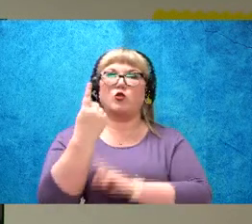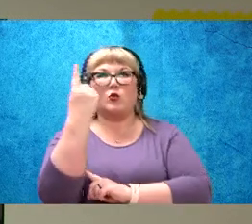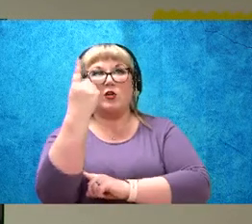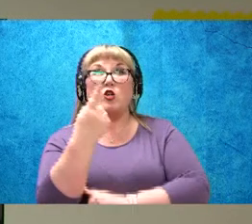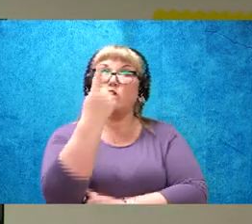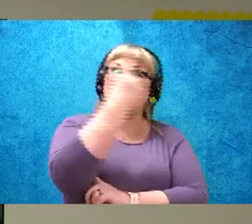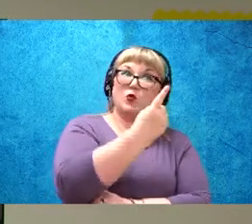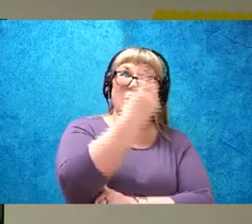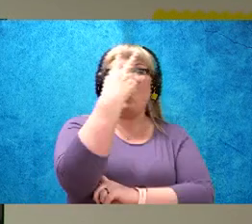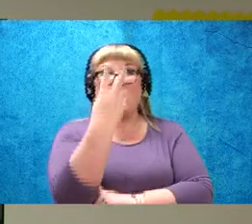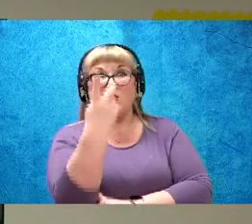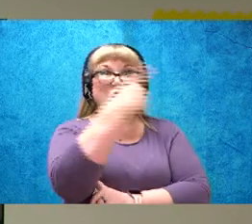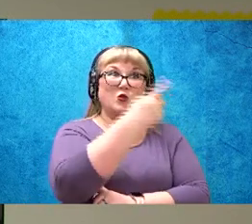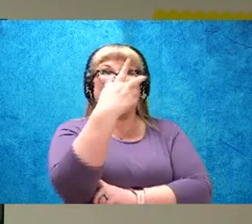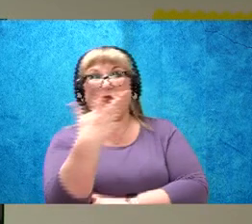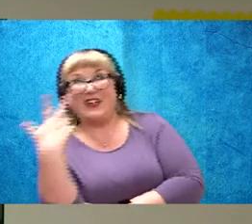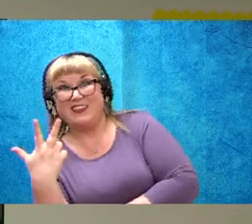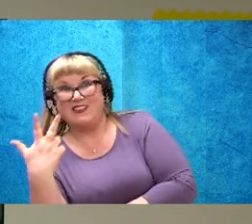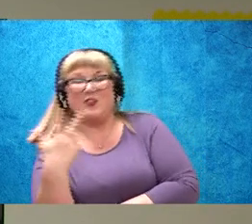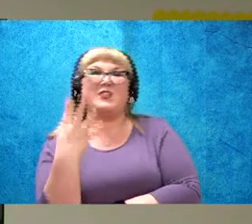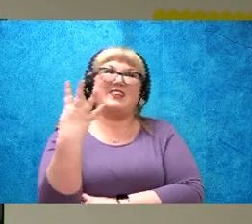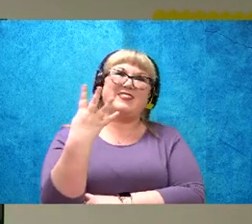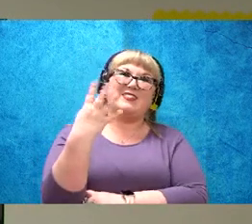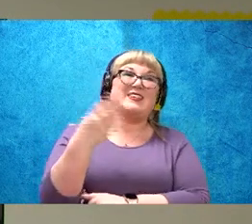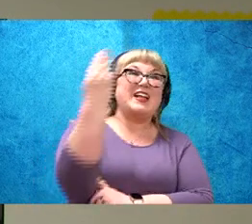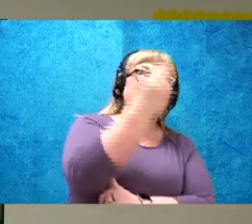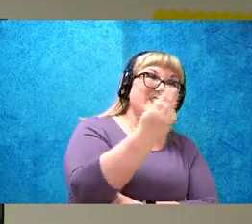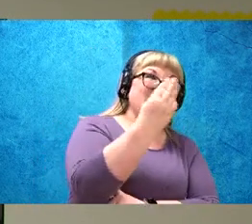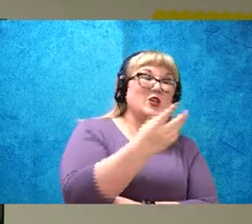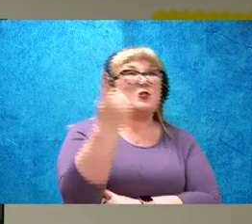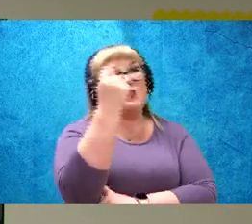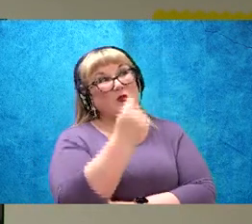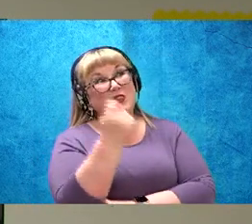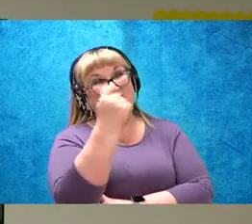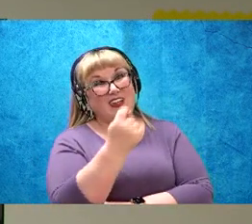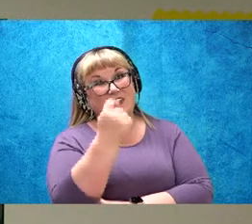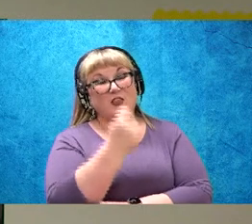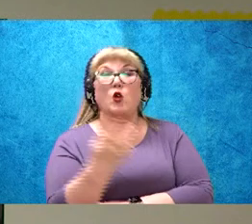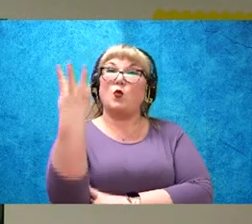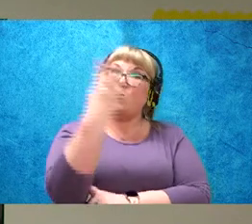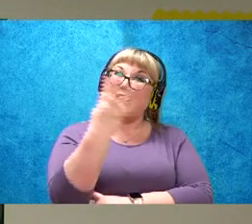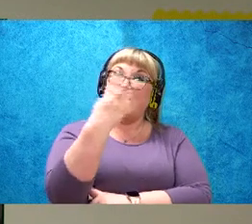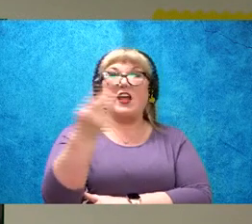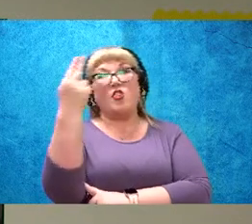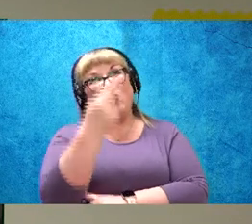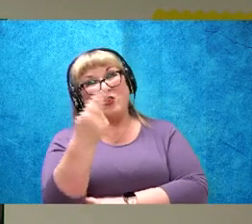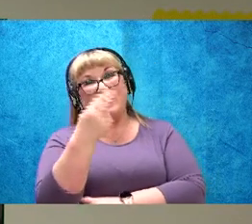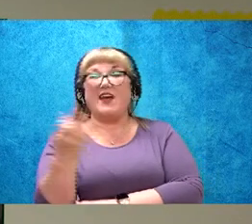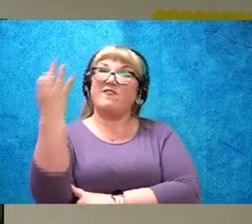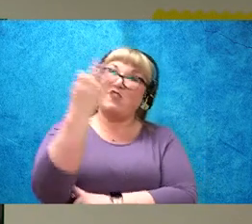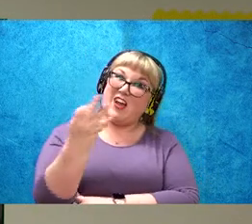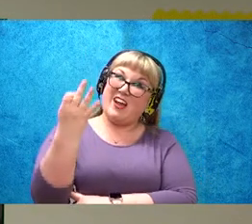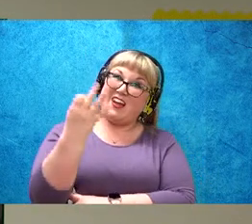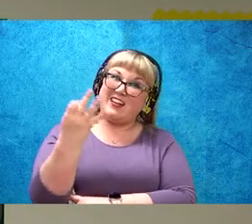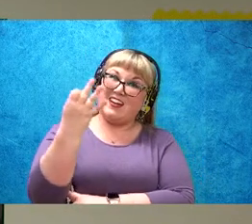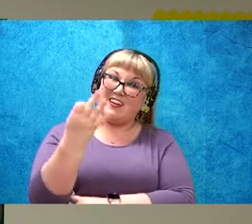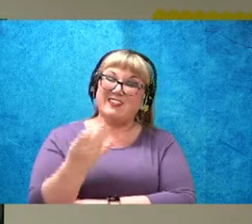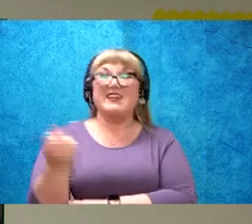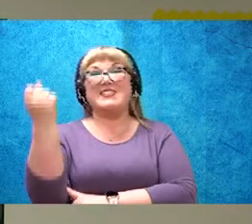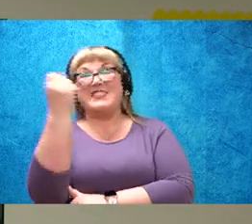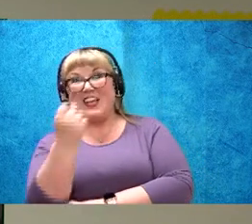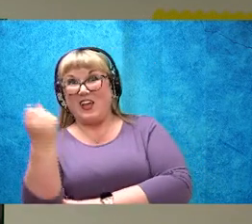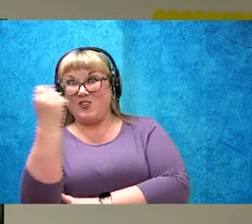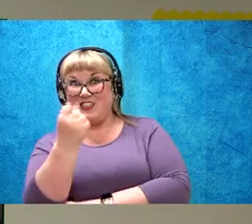One, two, one, two, three, four. Monday, Tuesday, Wednesday, Thursday, Friday,